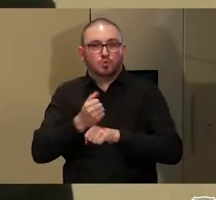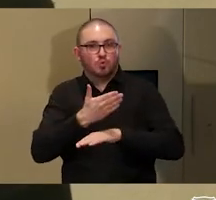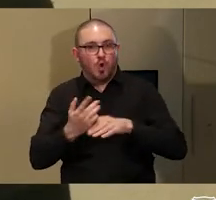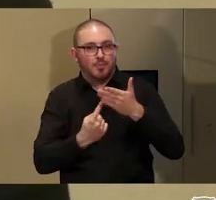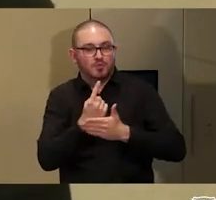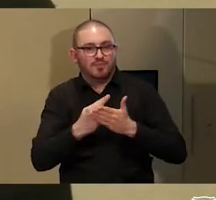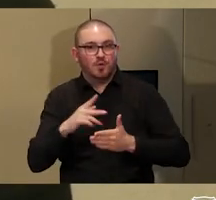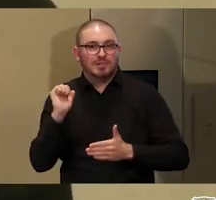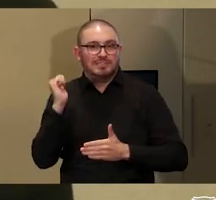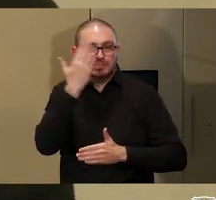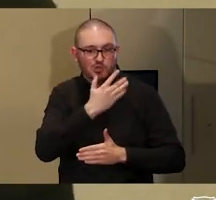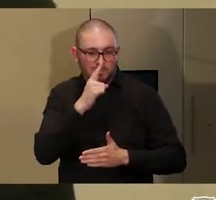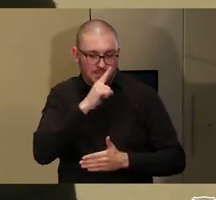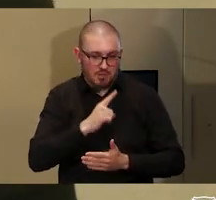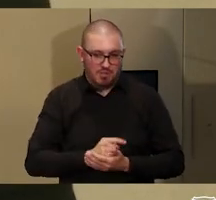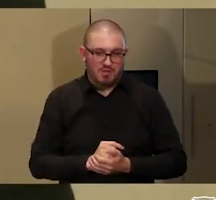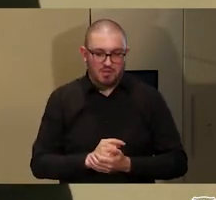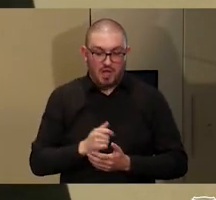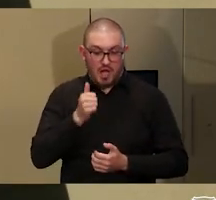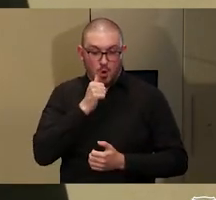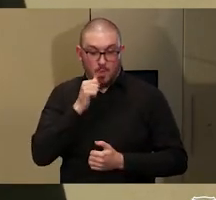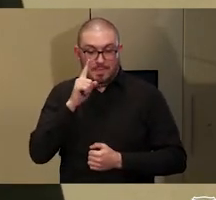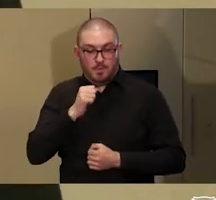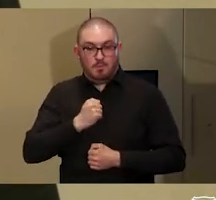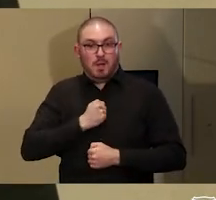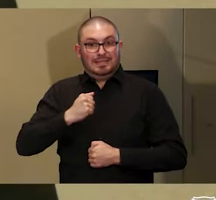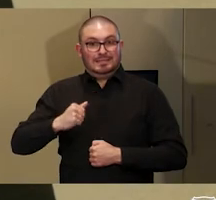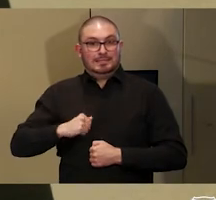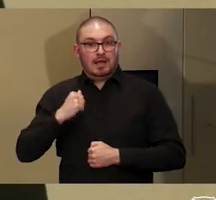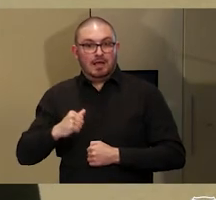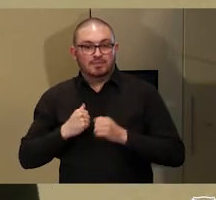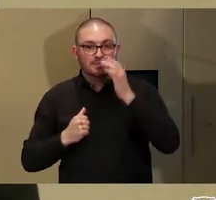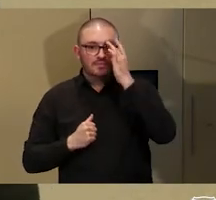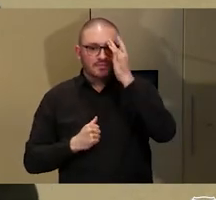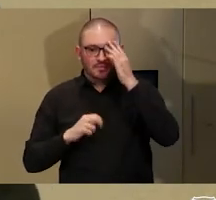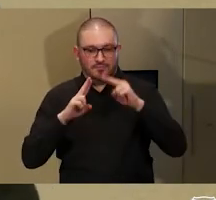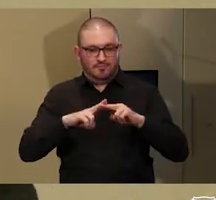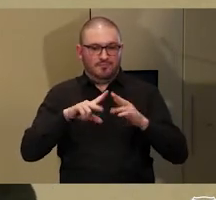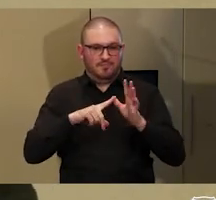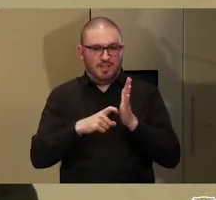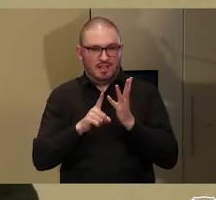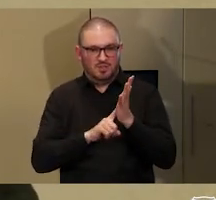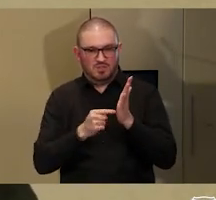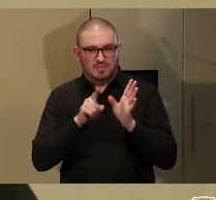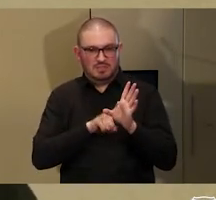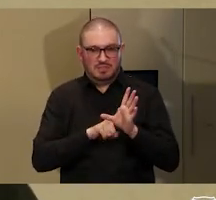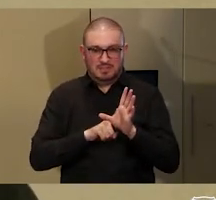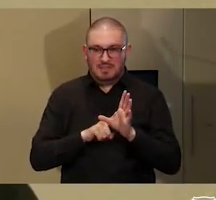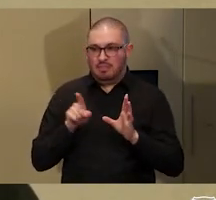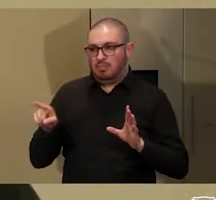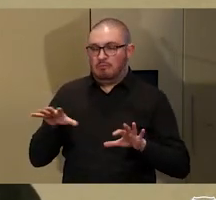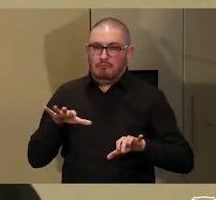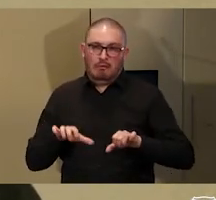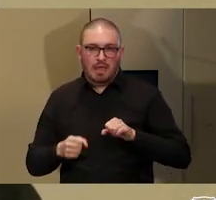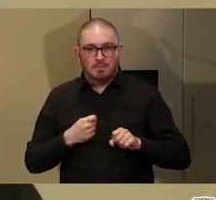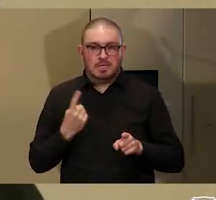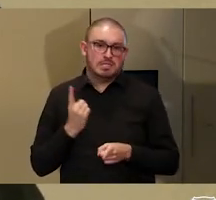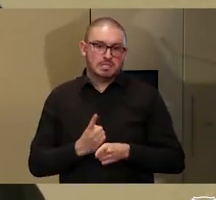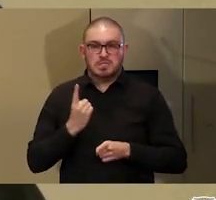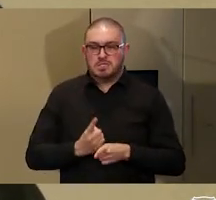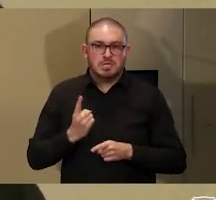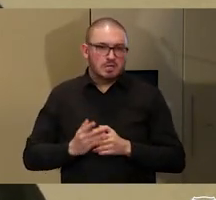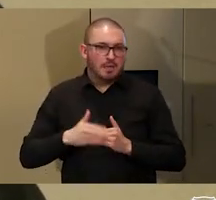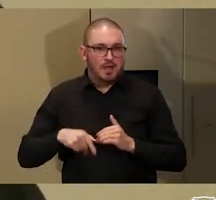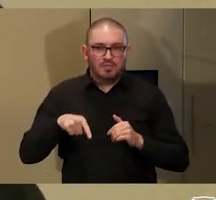So, I know people in my faculty, the Faculty of Arts, hate me talking about this. But